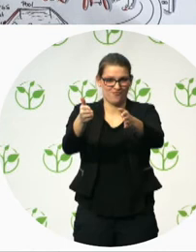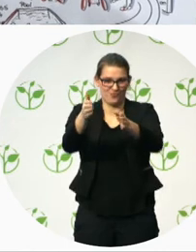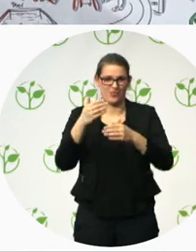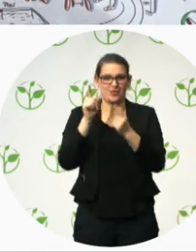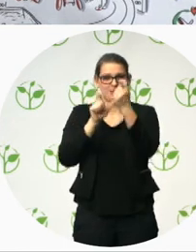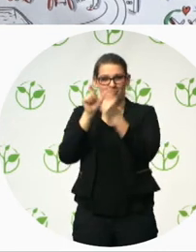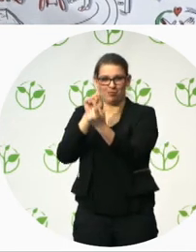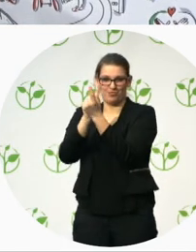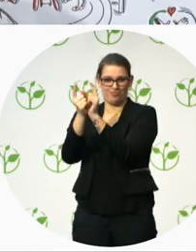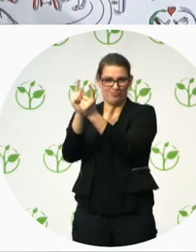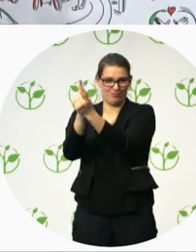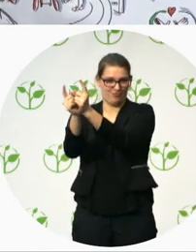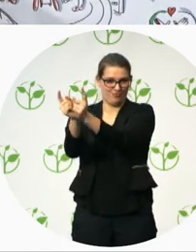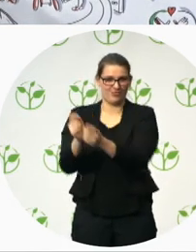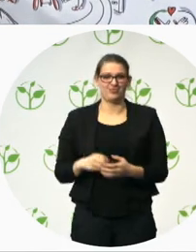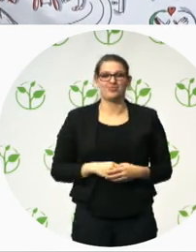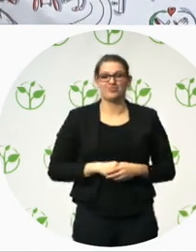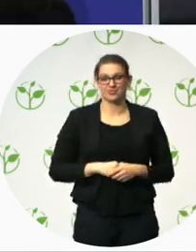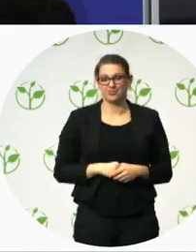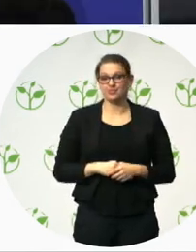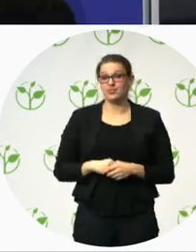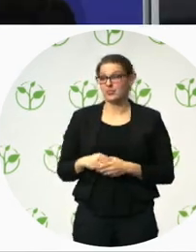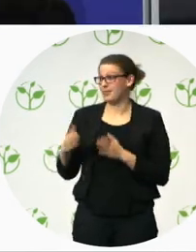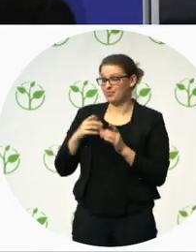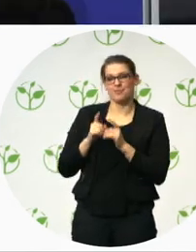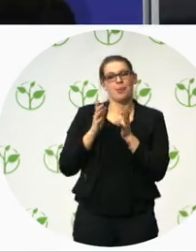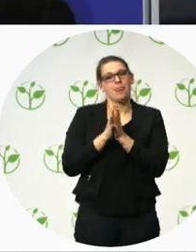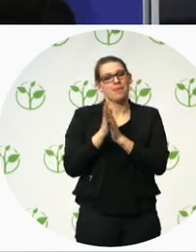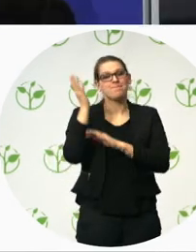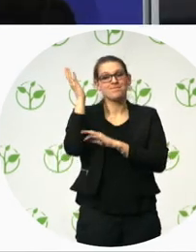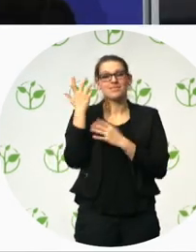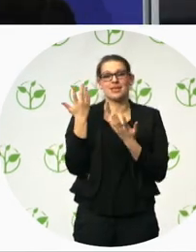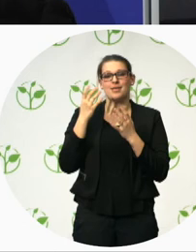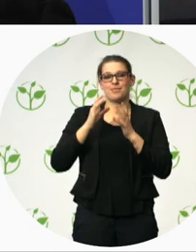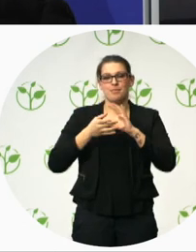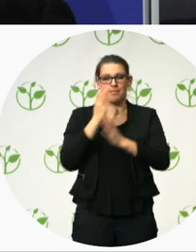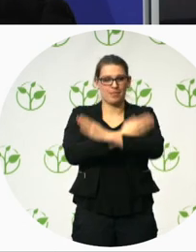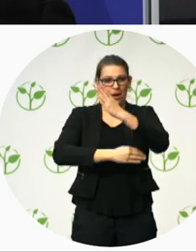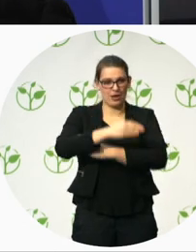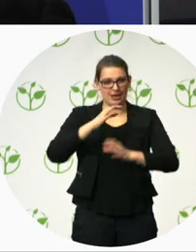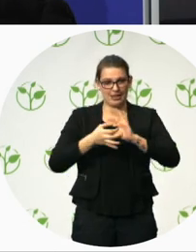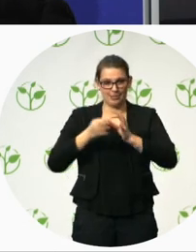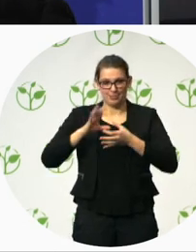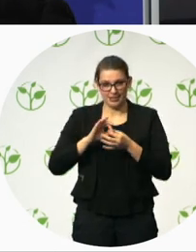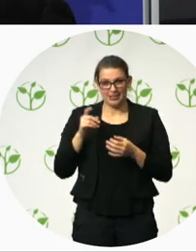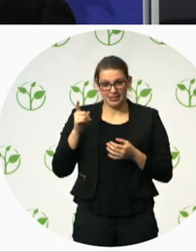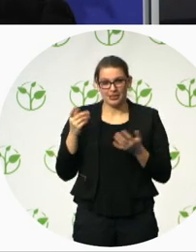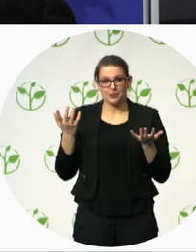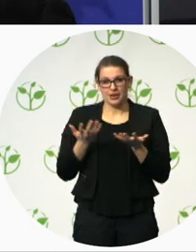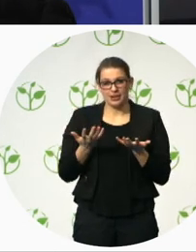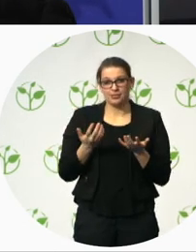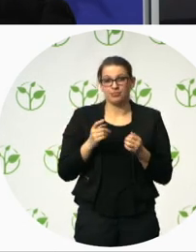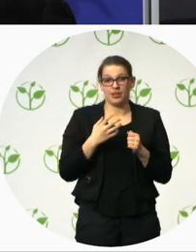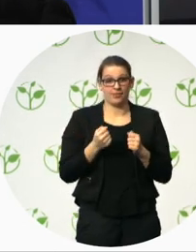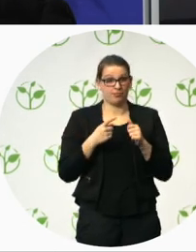And, uh, there I think the four keys that I picked up at the end was, again, if you have this idea